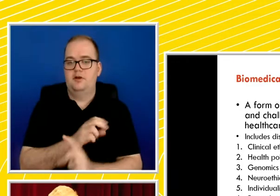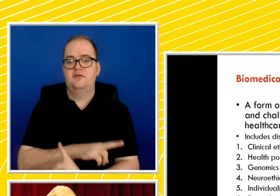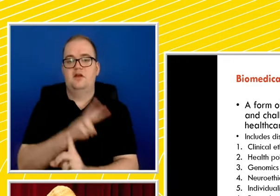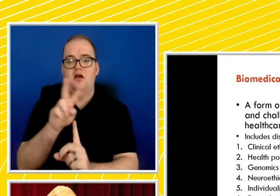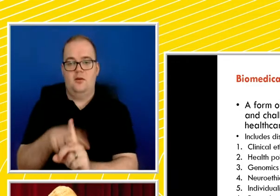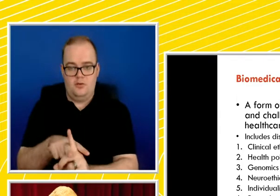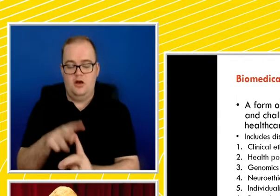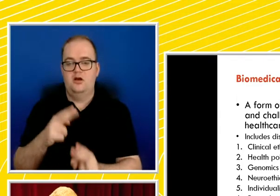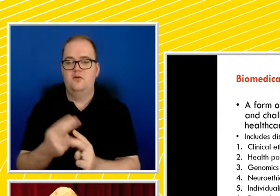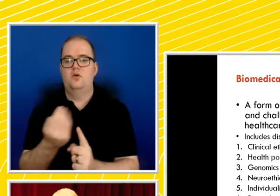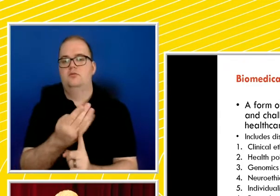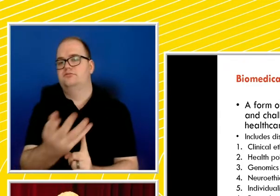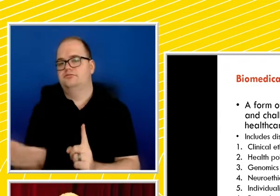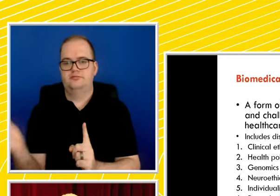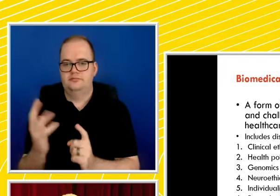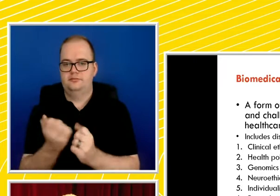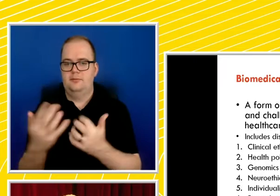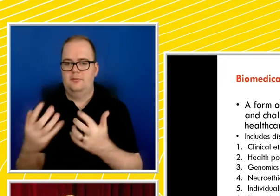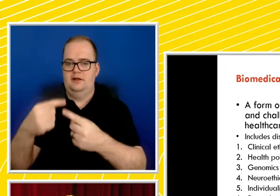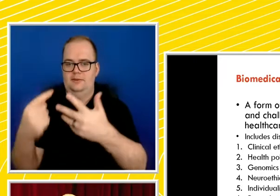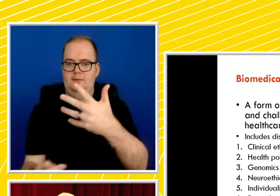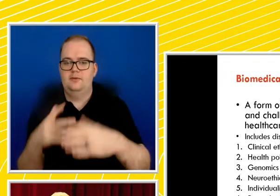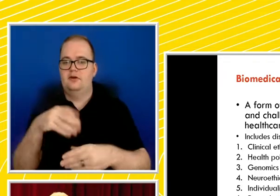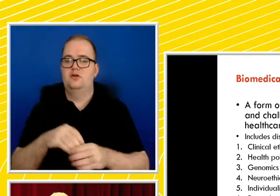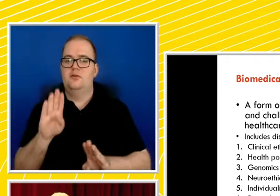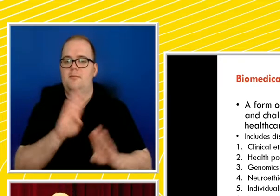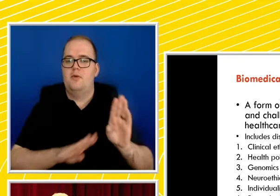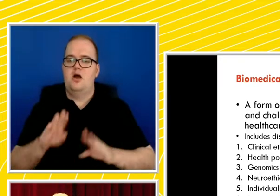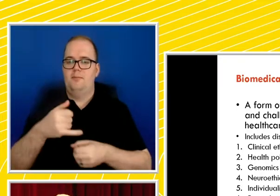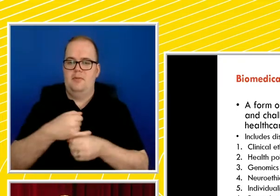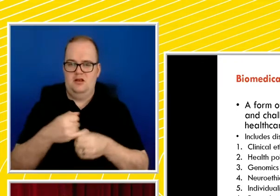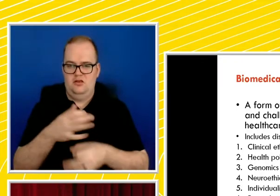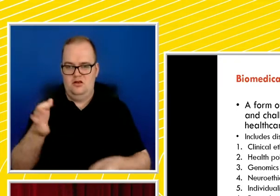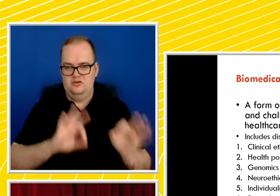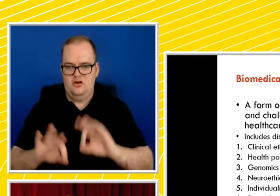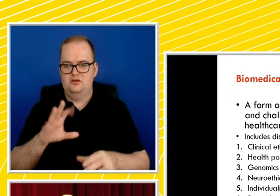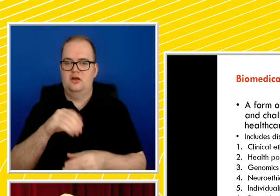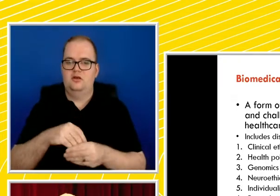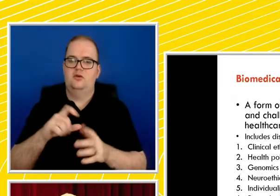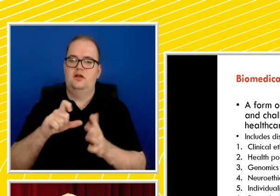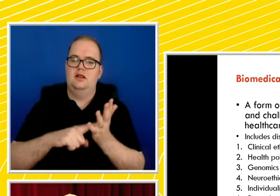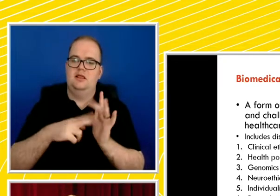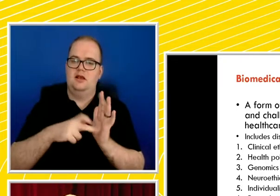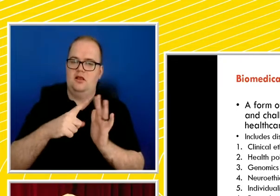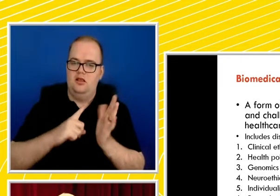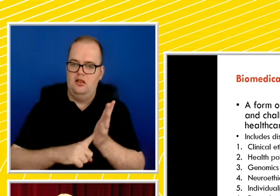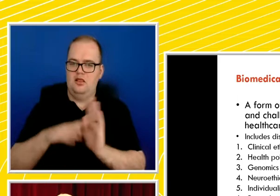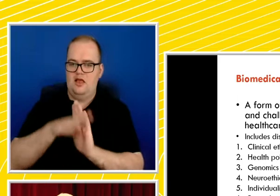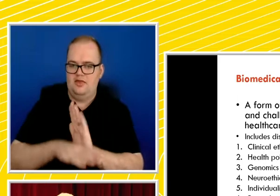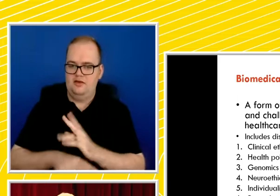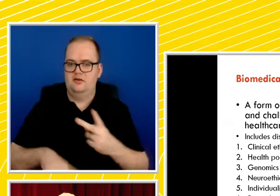enterprises in biomedical science, traversing areas including clinical ethics, genetics,